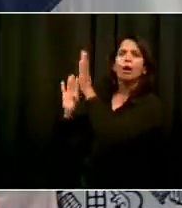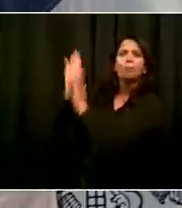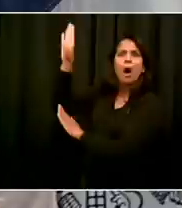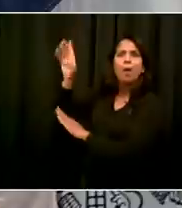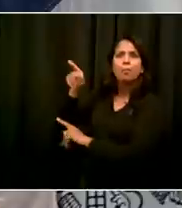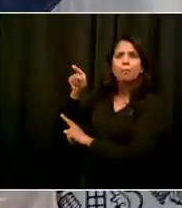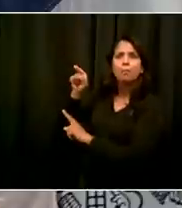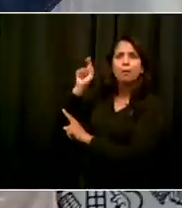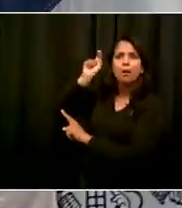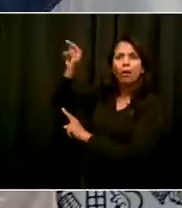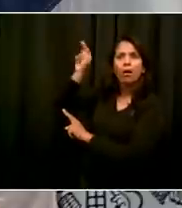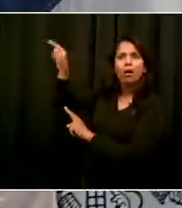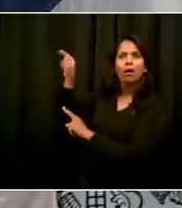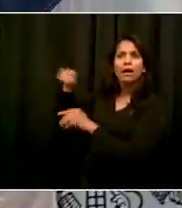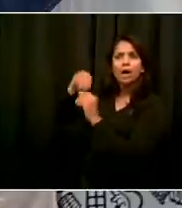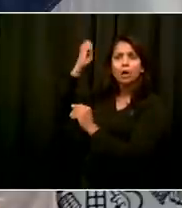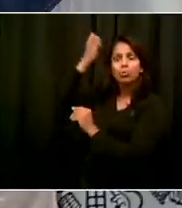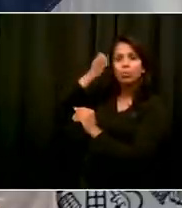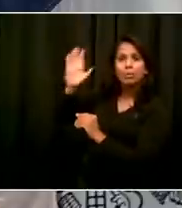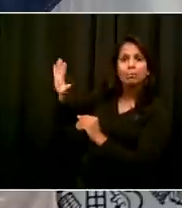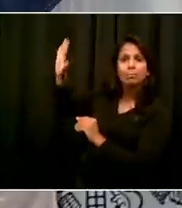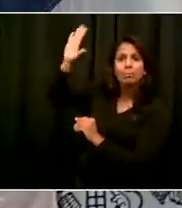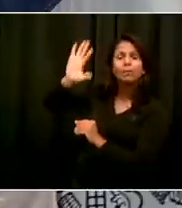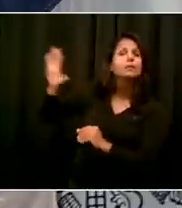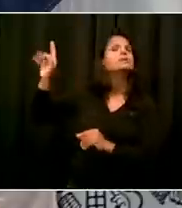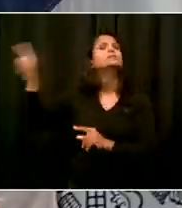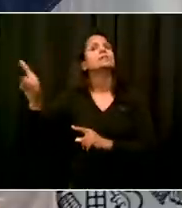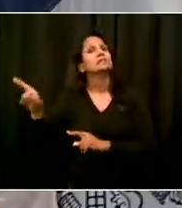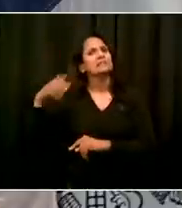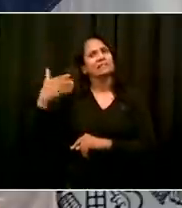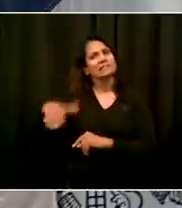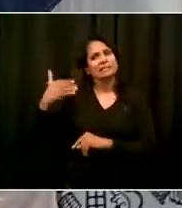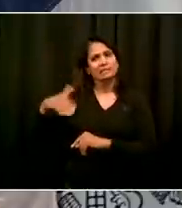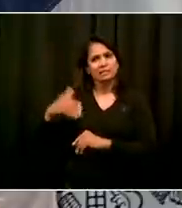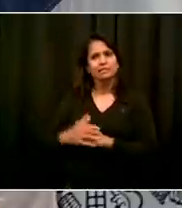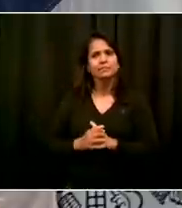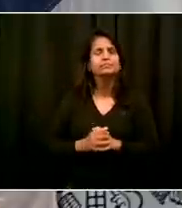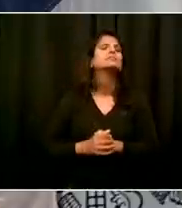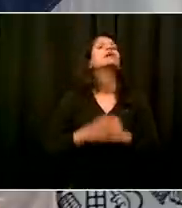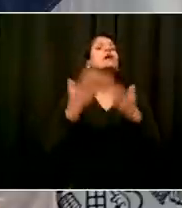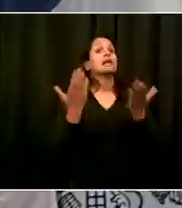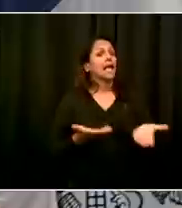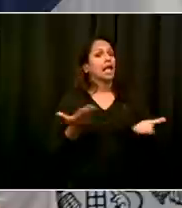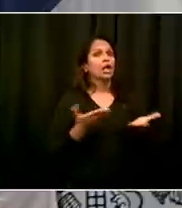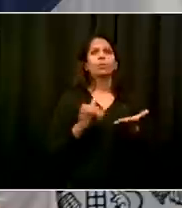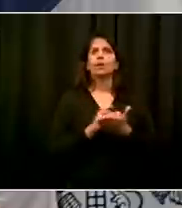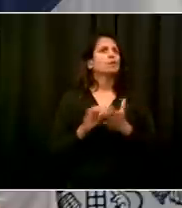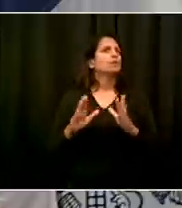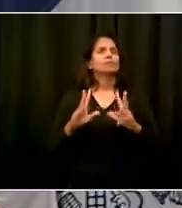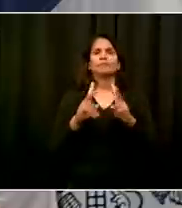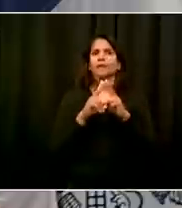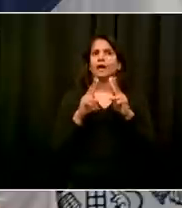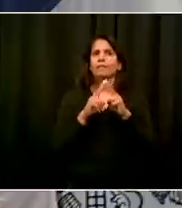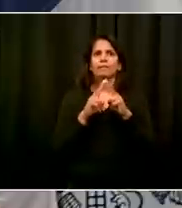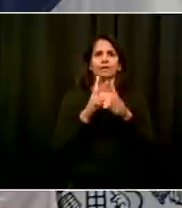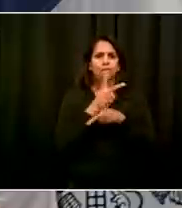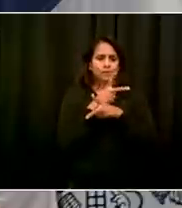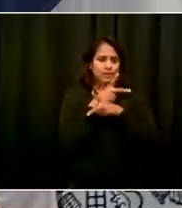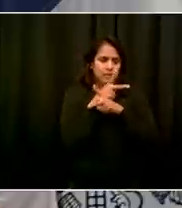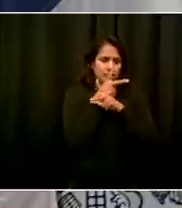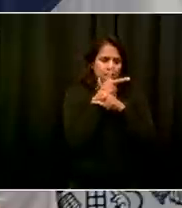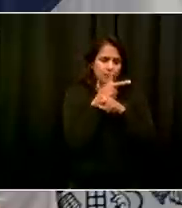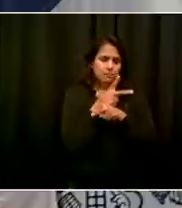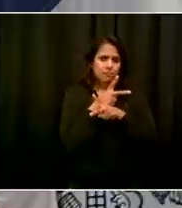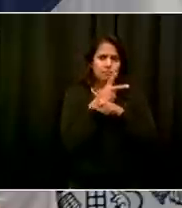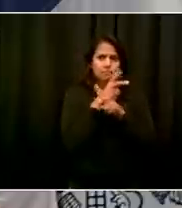been very conservative. So even though we're dealing with a problem in certain zip codes, we also have immense resources we can throw